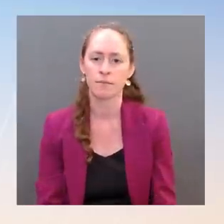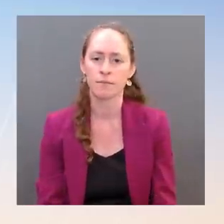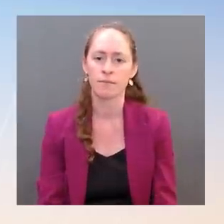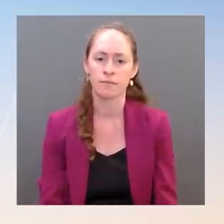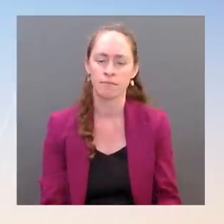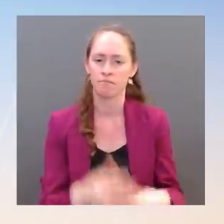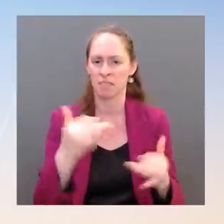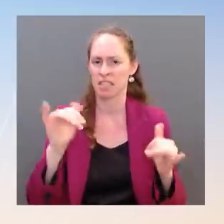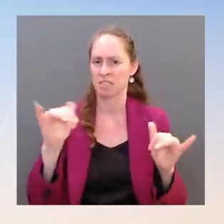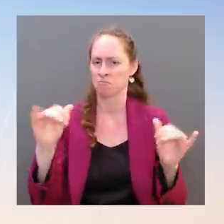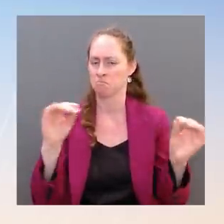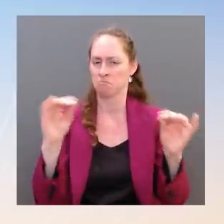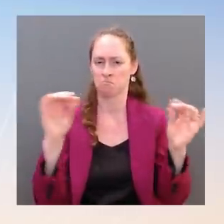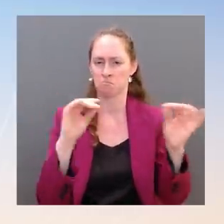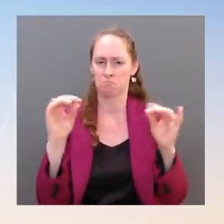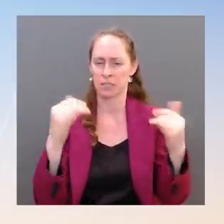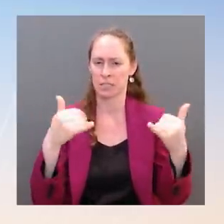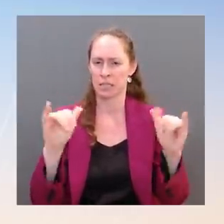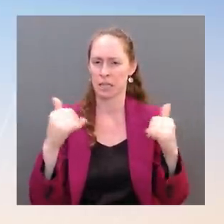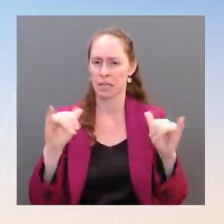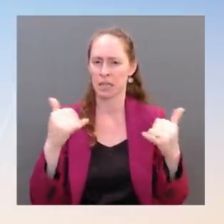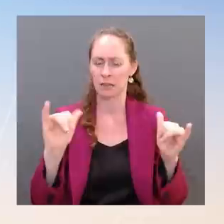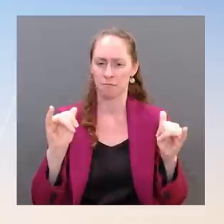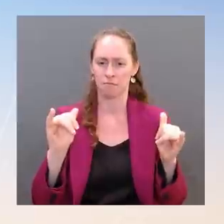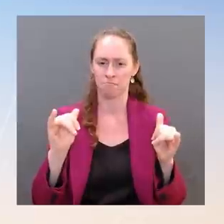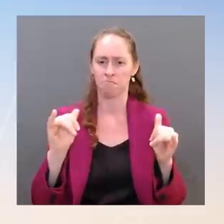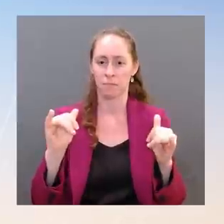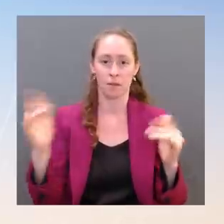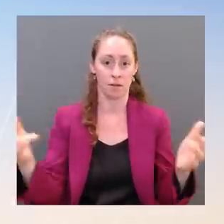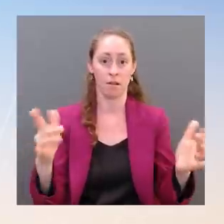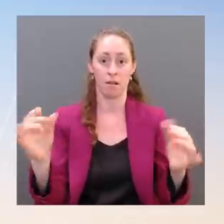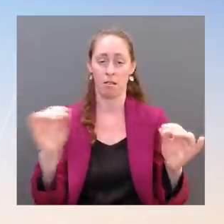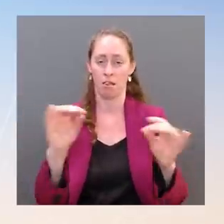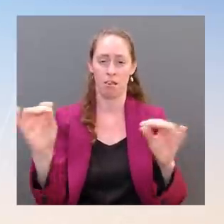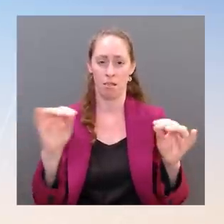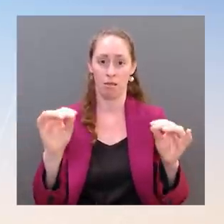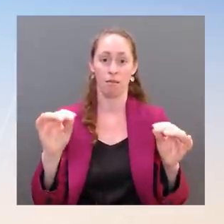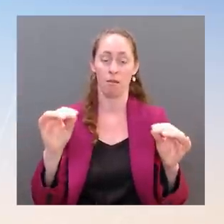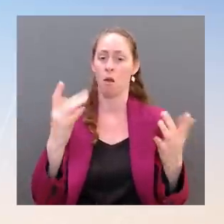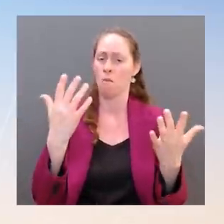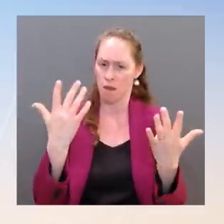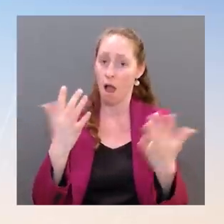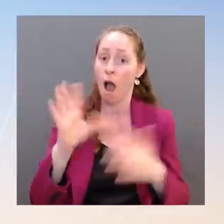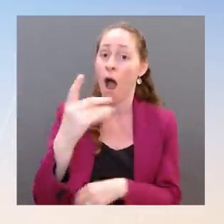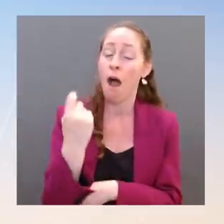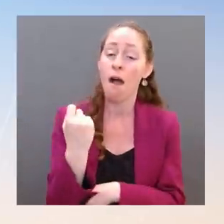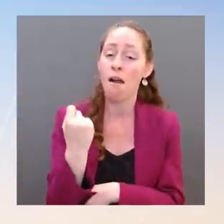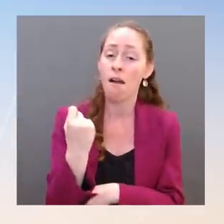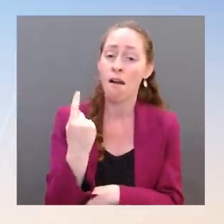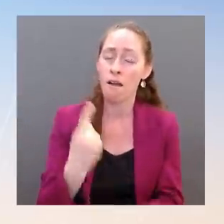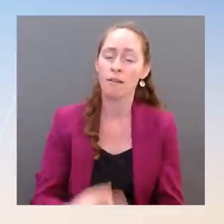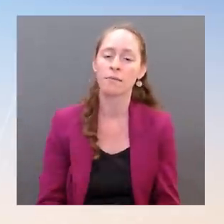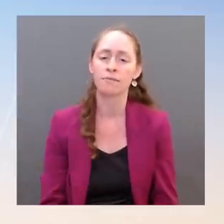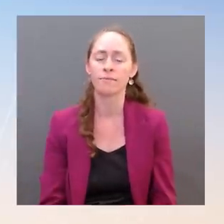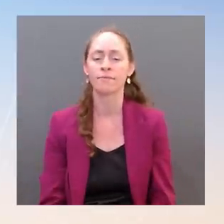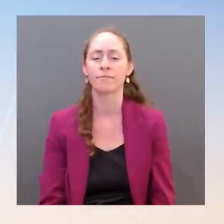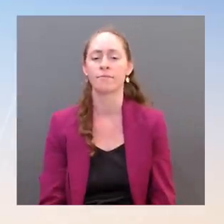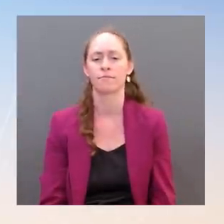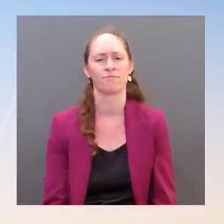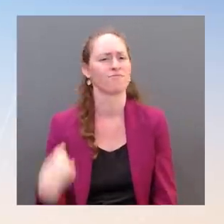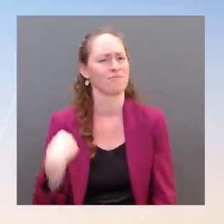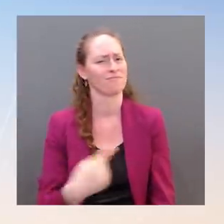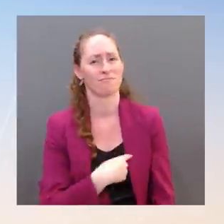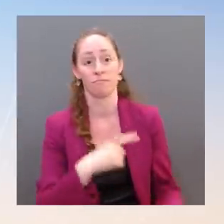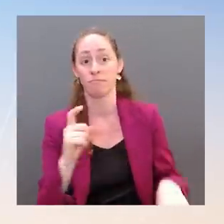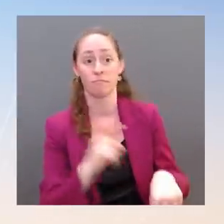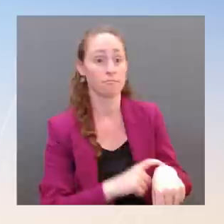I'll leave it in those channels for now, only to say that the U.S. stands ready to ensure that deterrence and defense for Finland and Sweden will